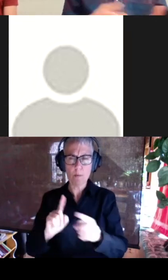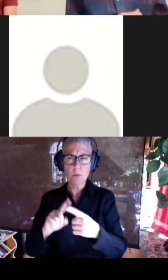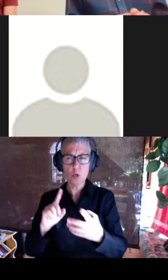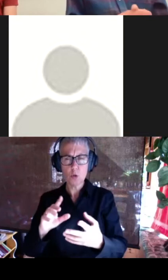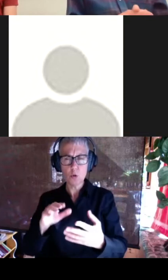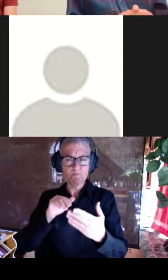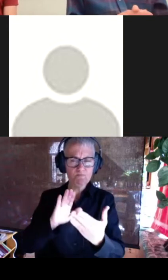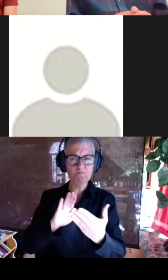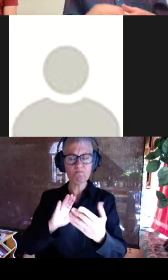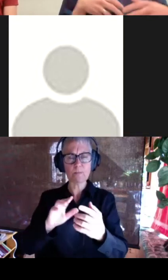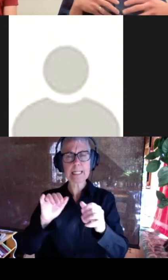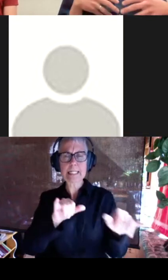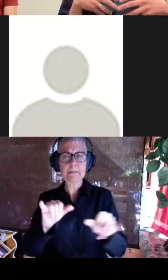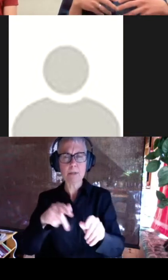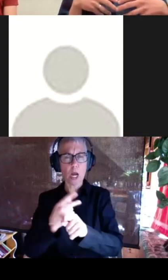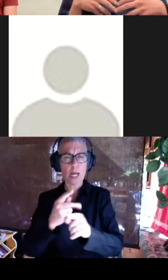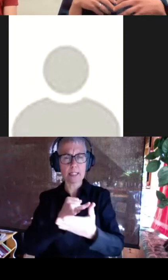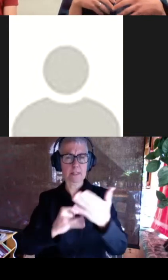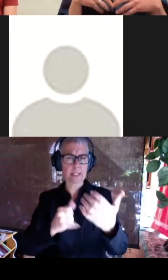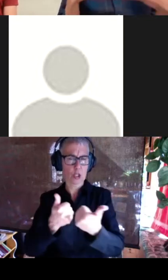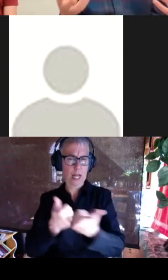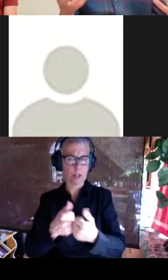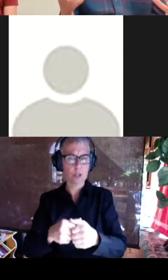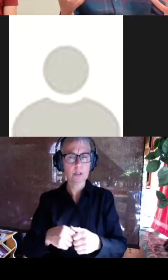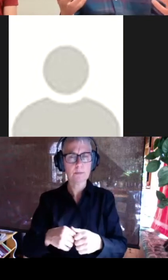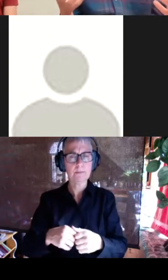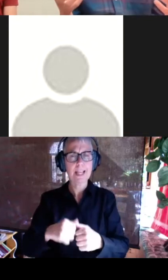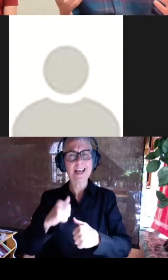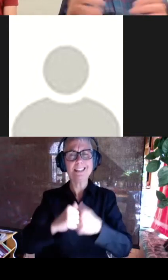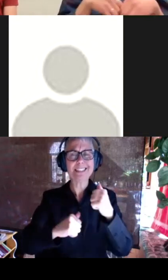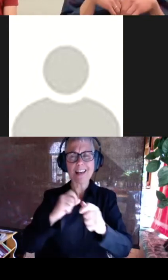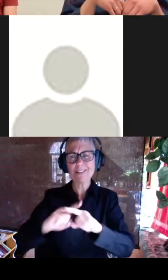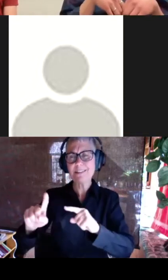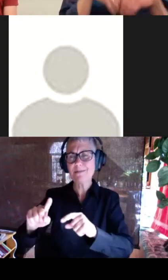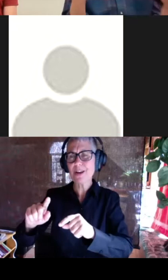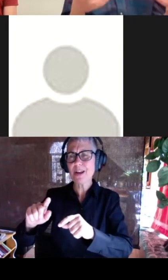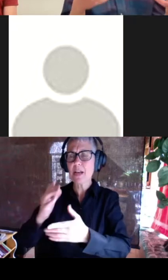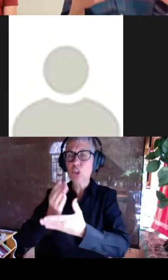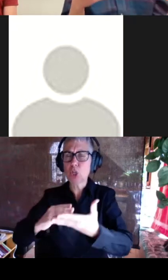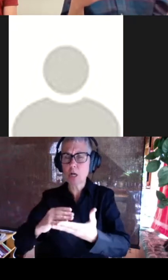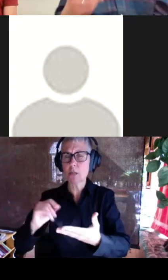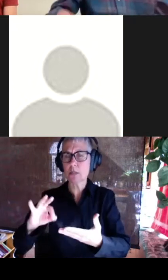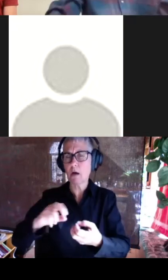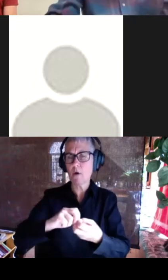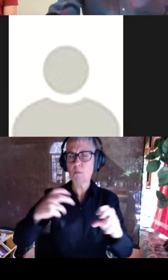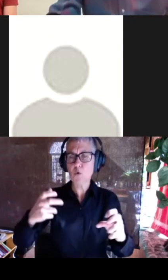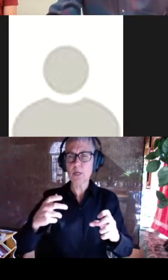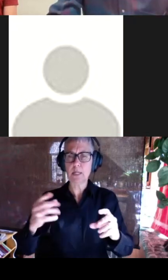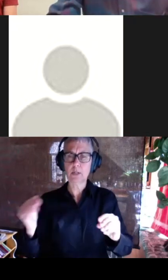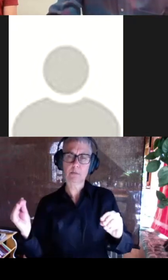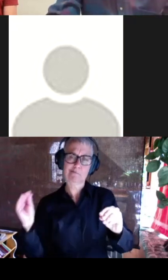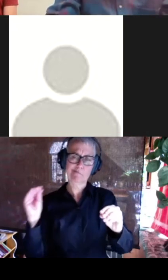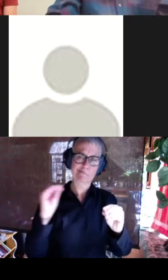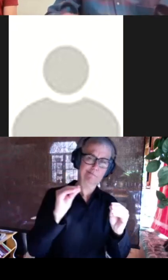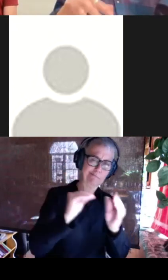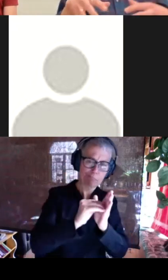challenges, scaffolding of partial chunks of protein into whole folded proteins. And